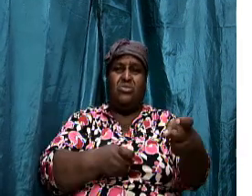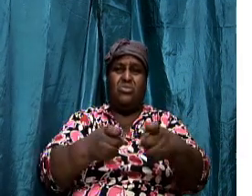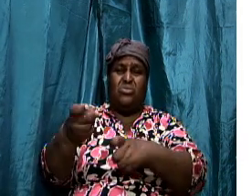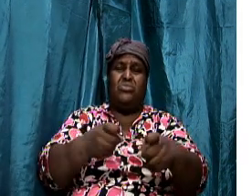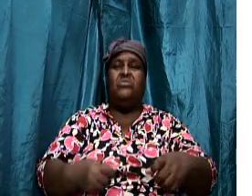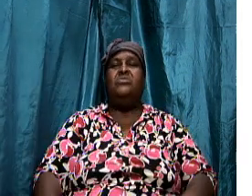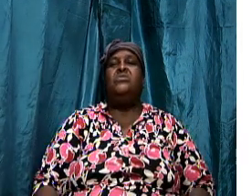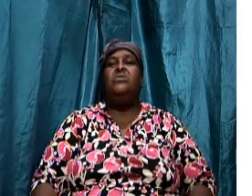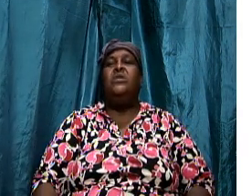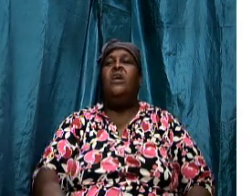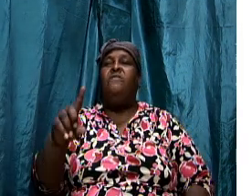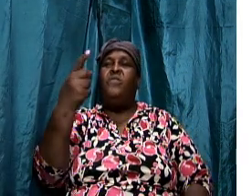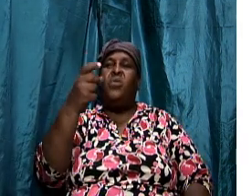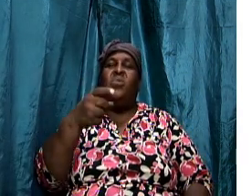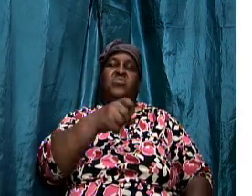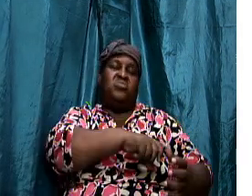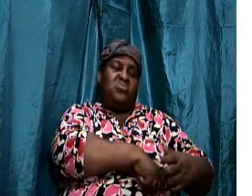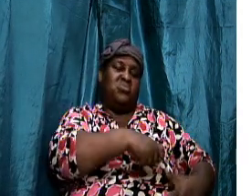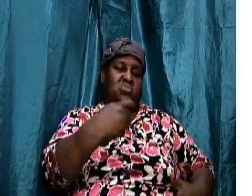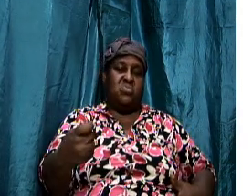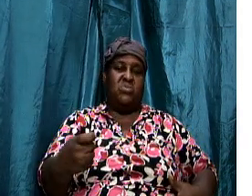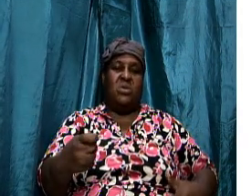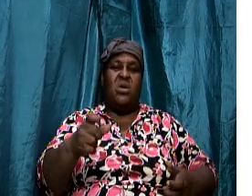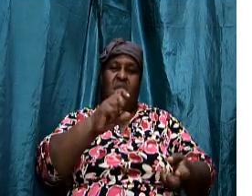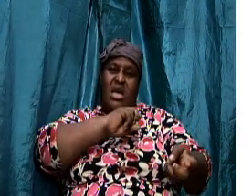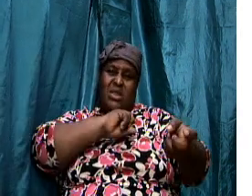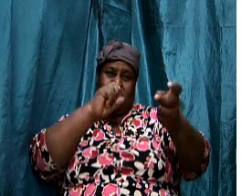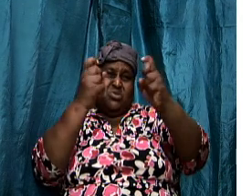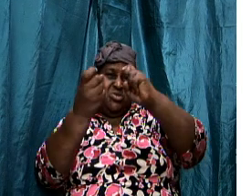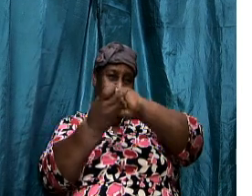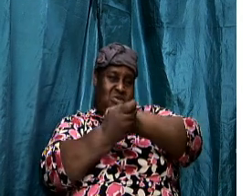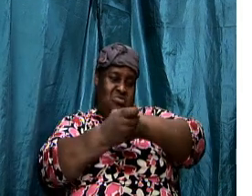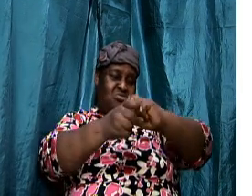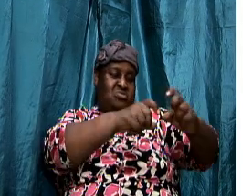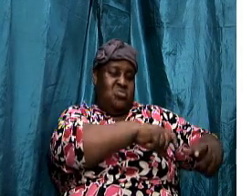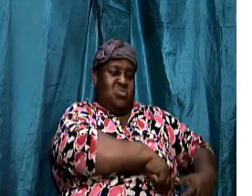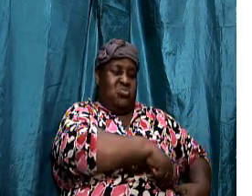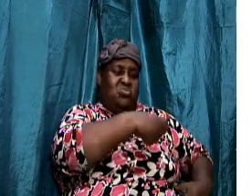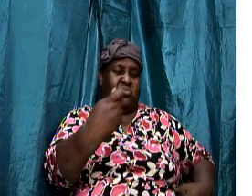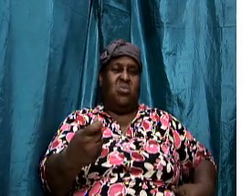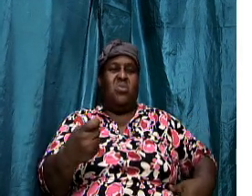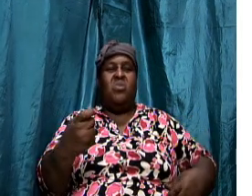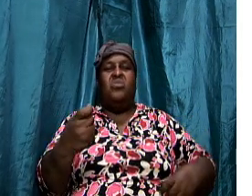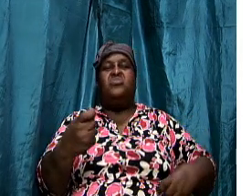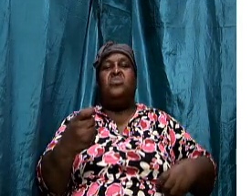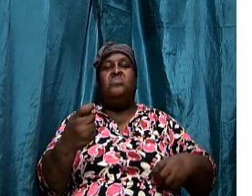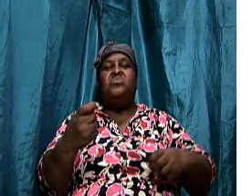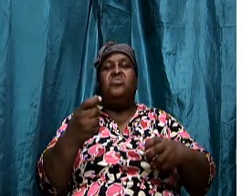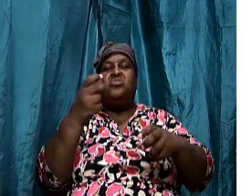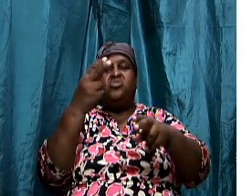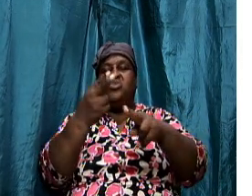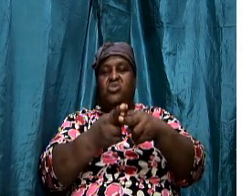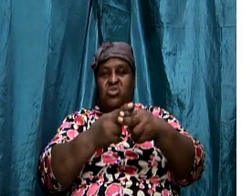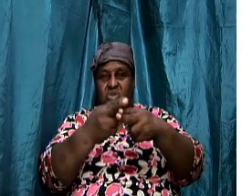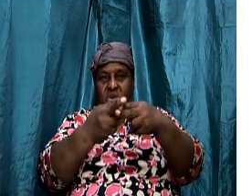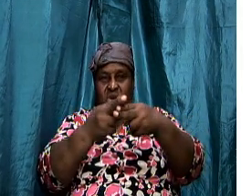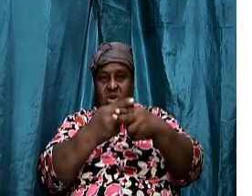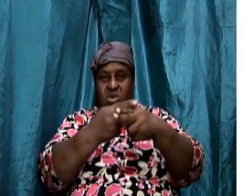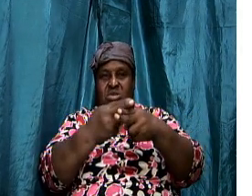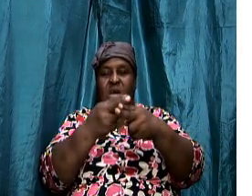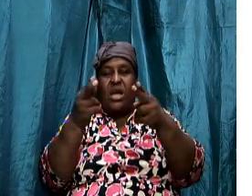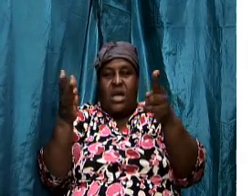And so that's the first sword. And after a while they changed the sword to some shorter swords, narrower